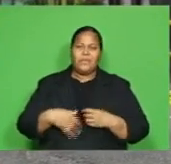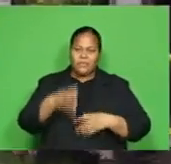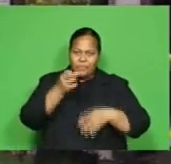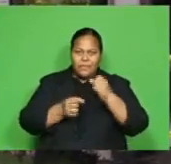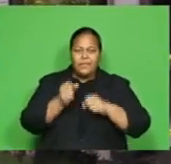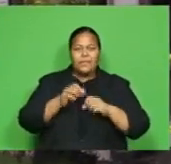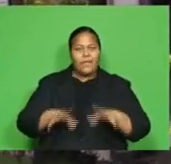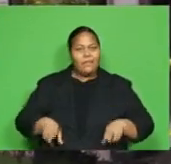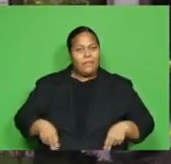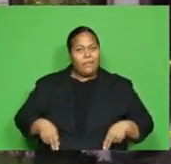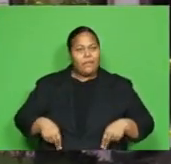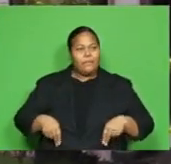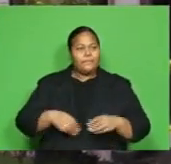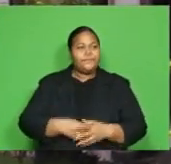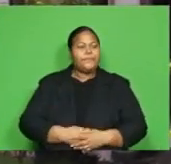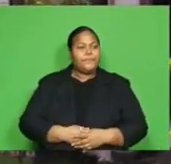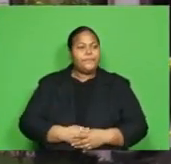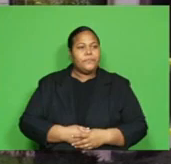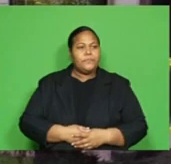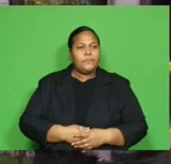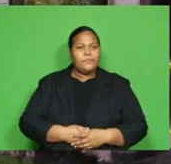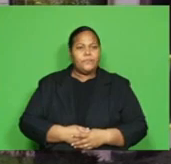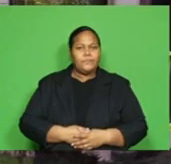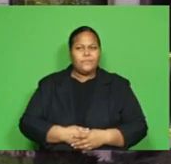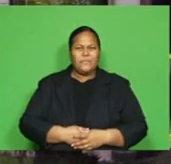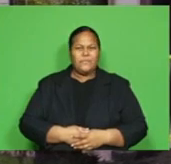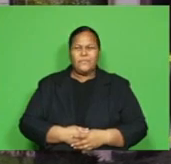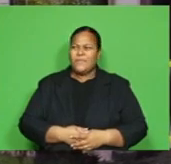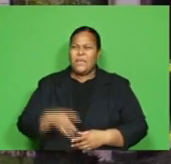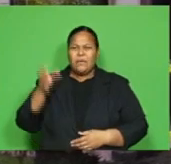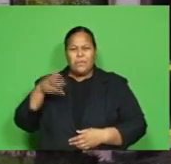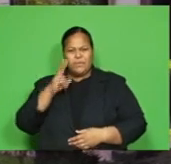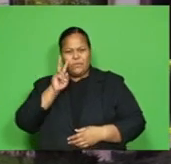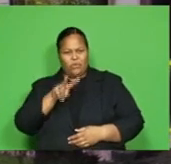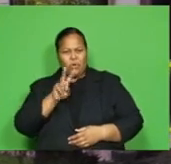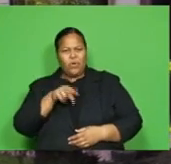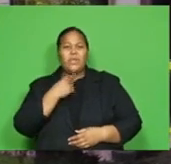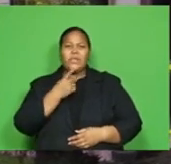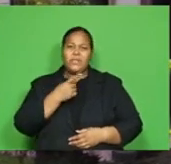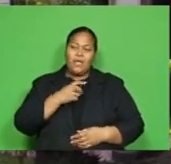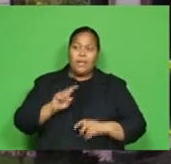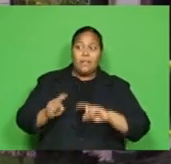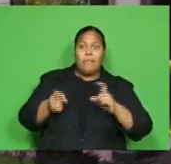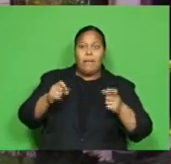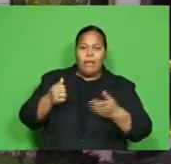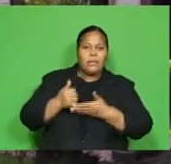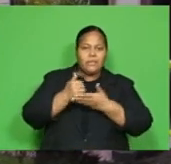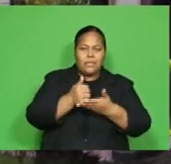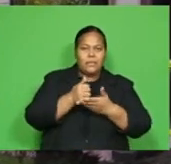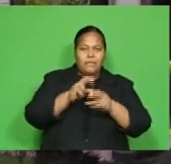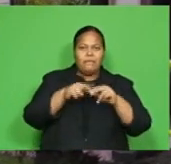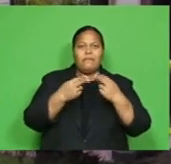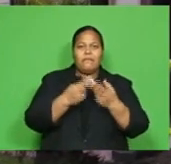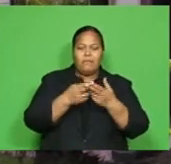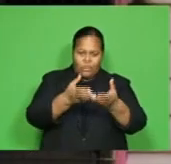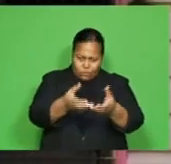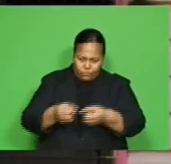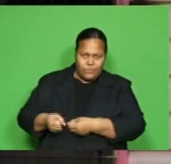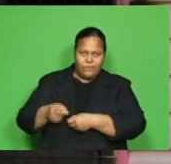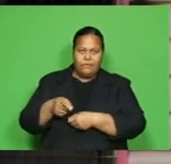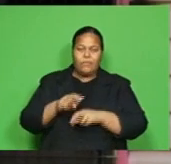An eyewitness told FBC News that few neighbours assisted the families to escape from the burning houses.